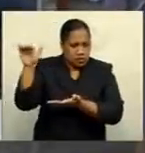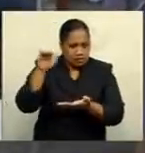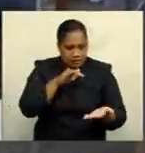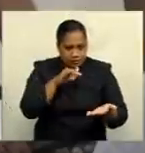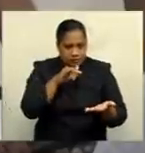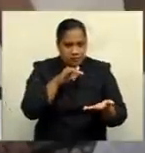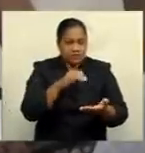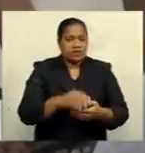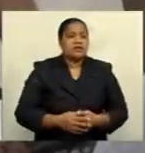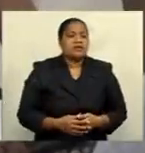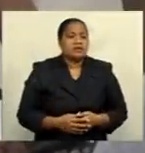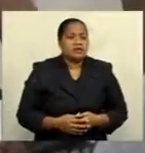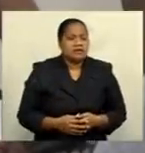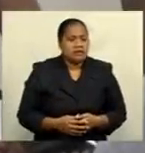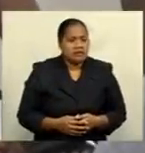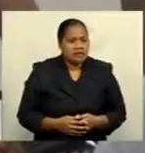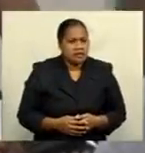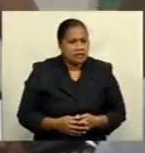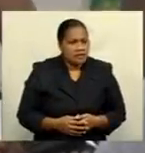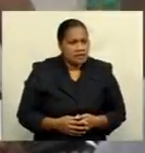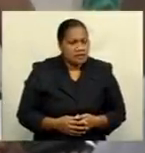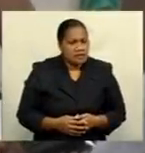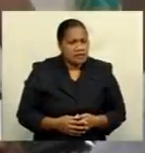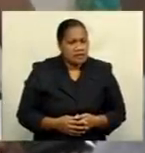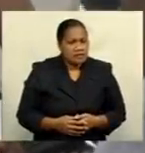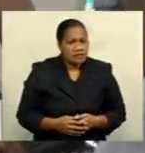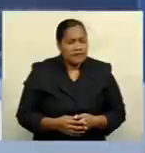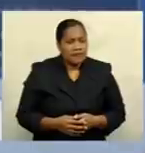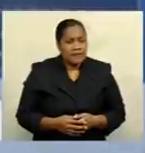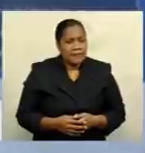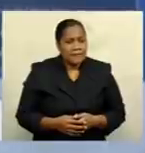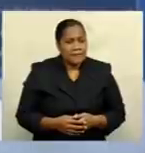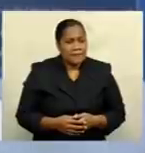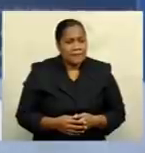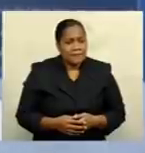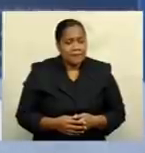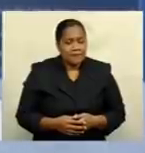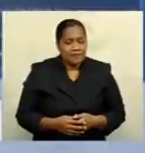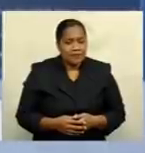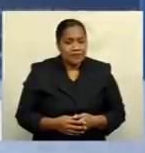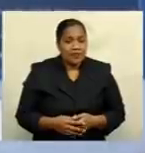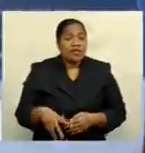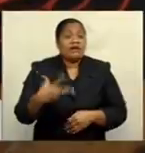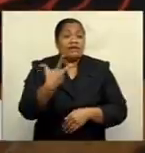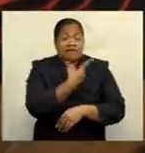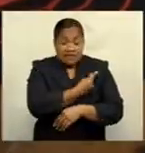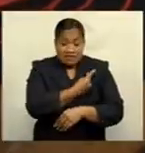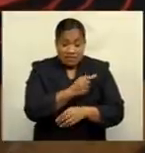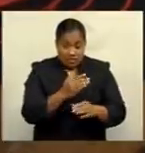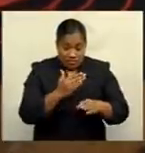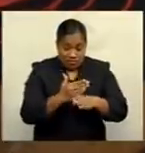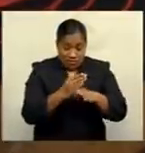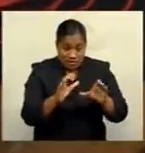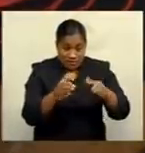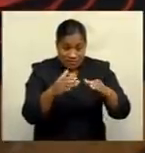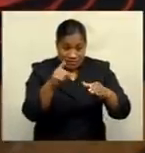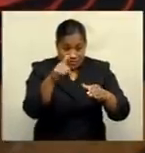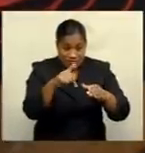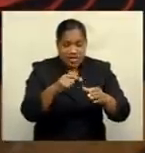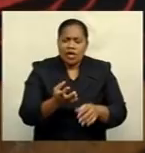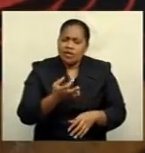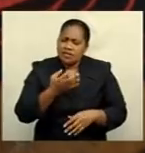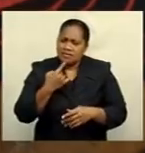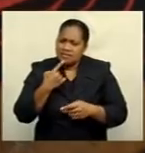of vaccines coming in to Fiji. Vaccination Task Force Head Dr. Rachel Devy is urging